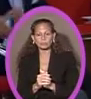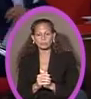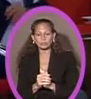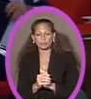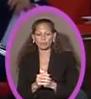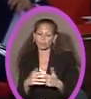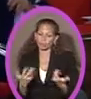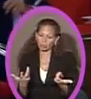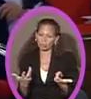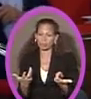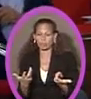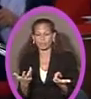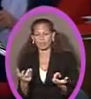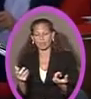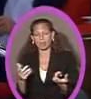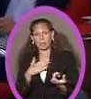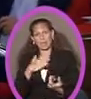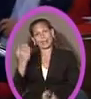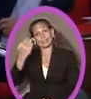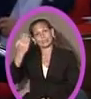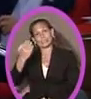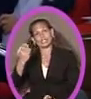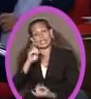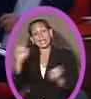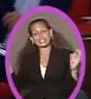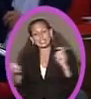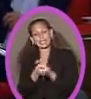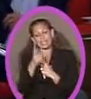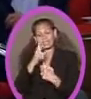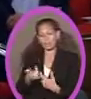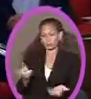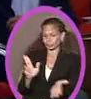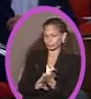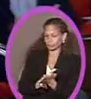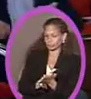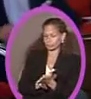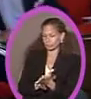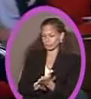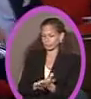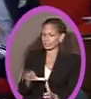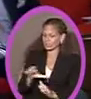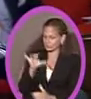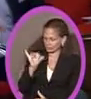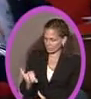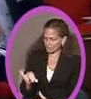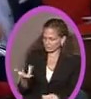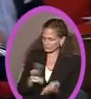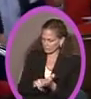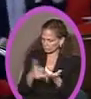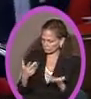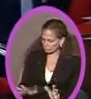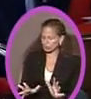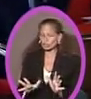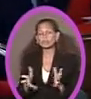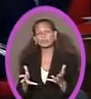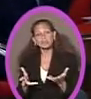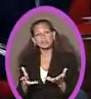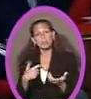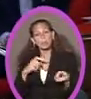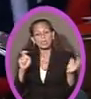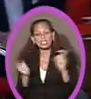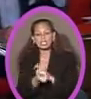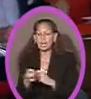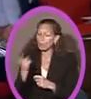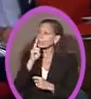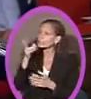I would like to change my speech, having witnessed that done deal move that you guys just did, to see you